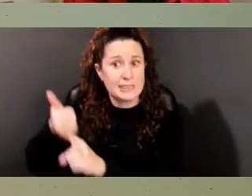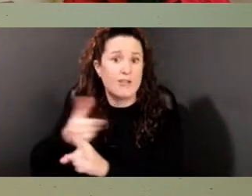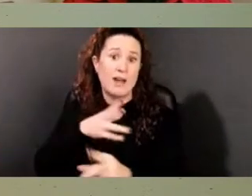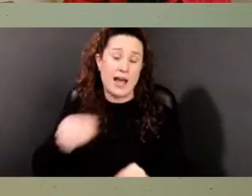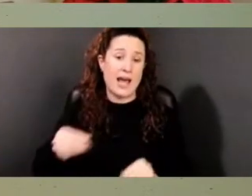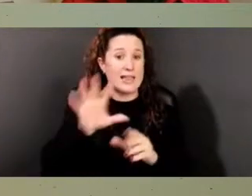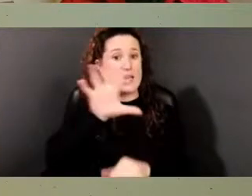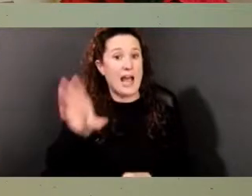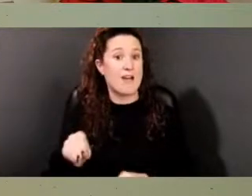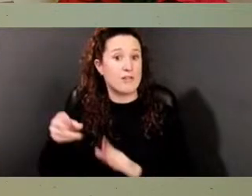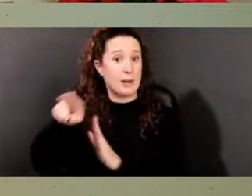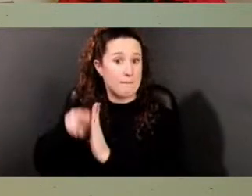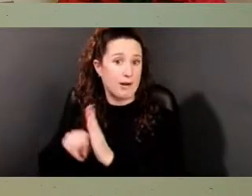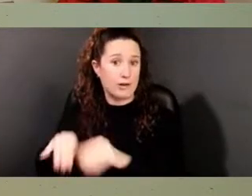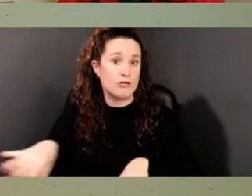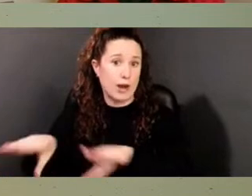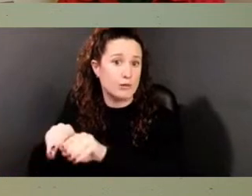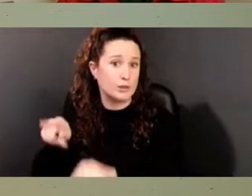Next slide.